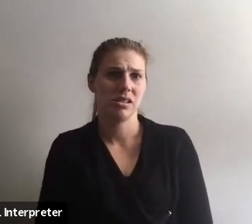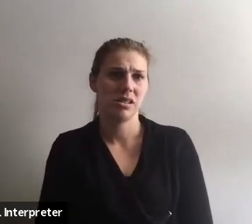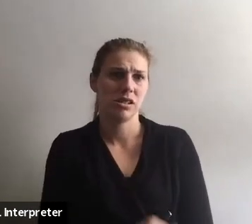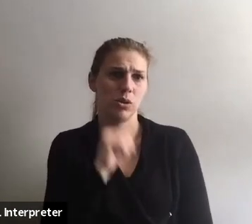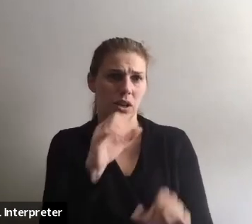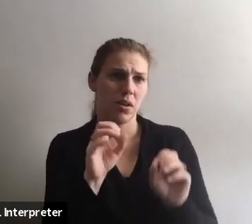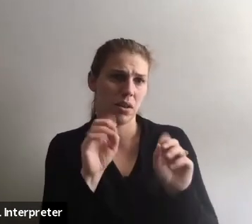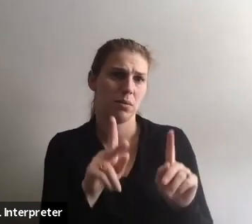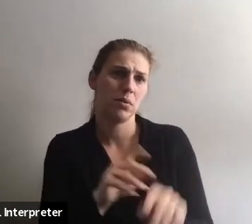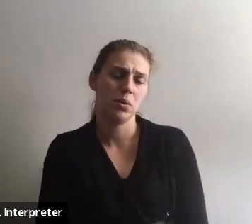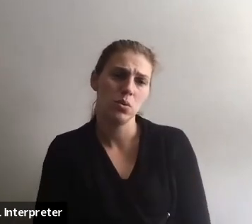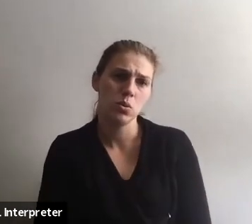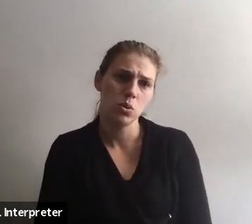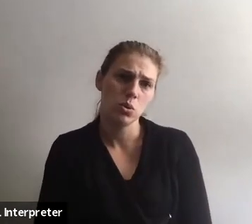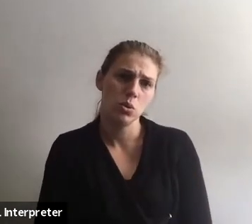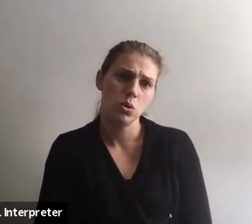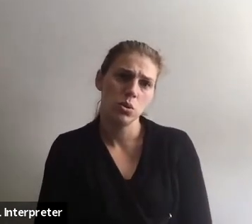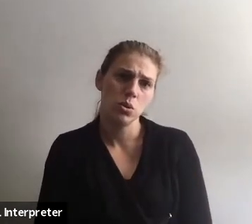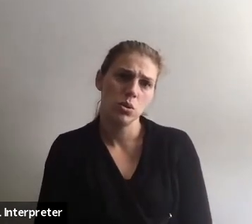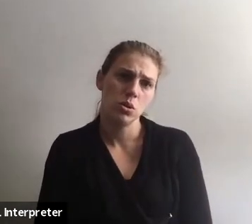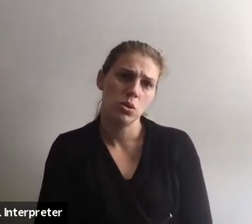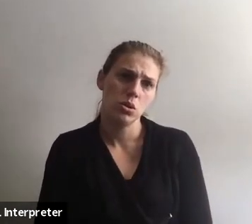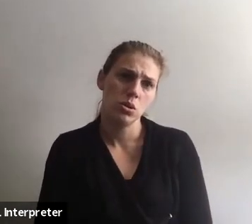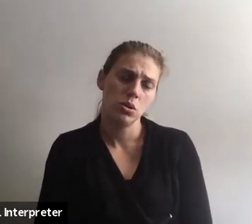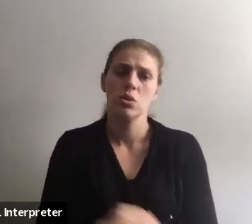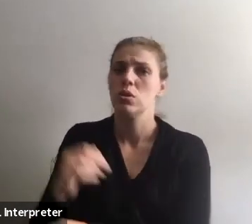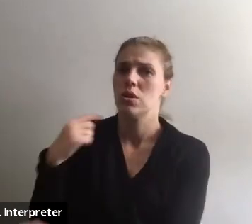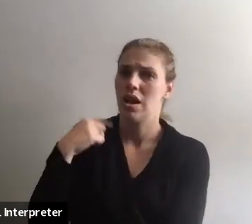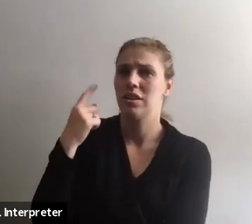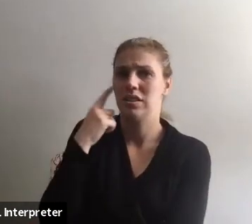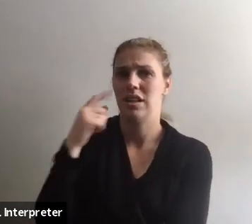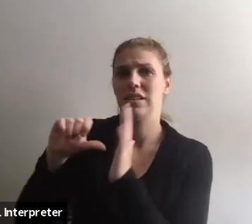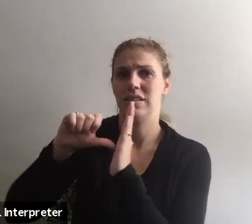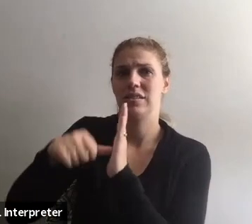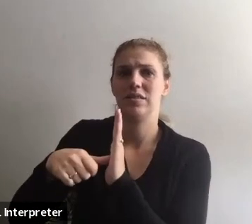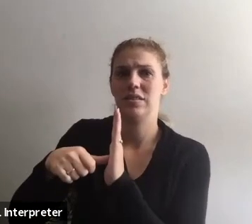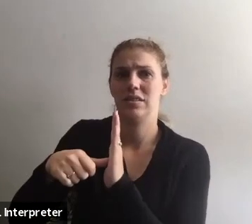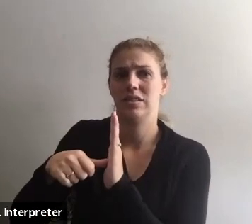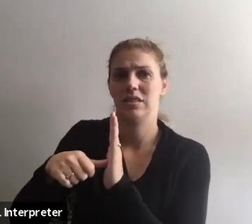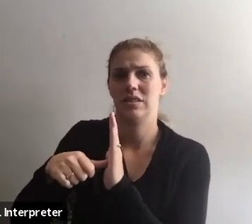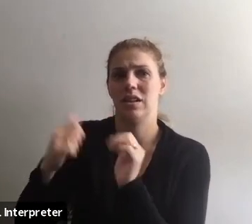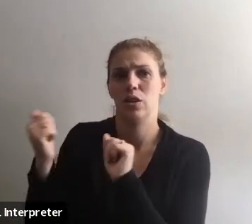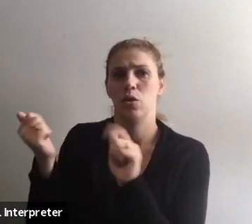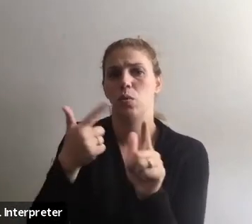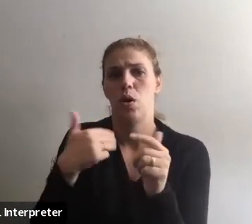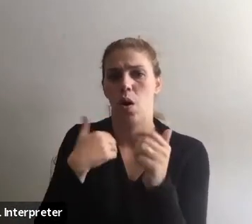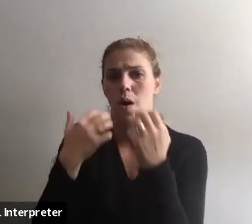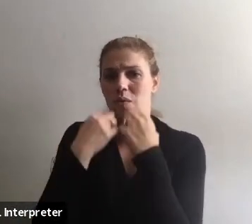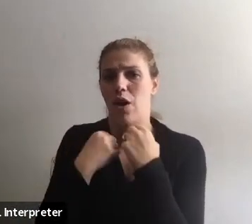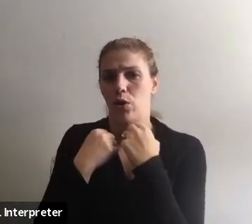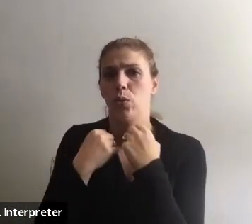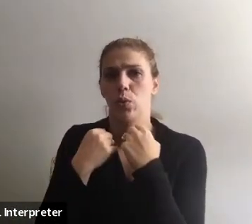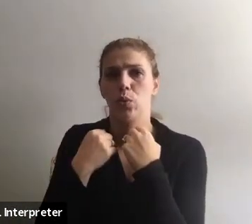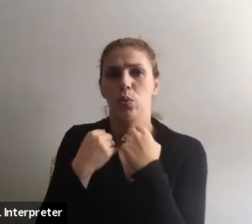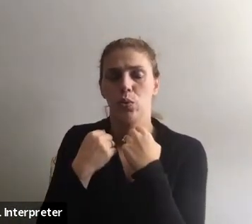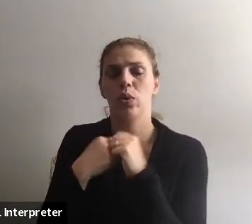the opportunity to? Um, yeah, I think it's just, uh, emphasizing that everyone has value and, you know,